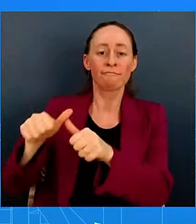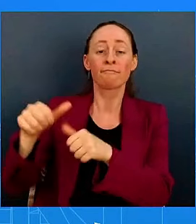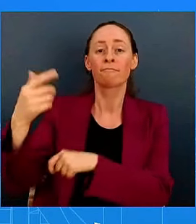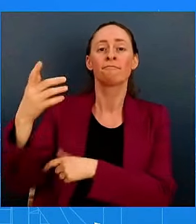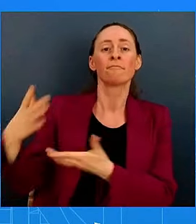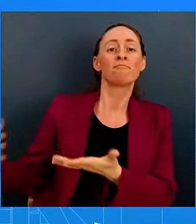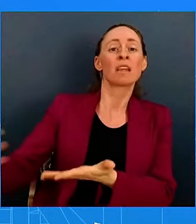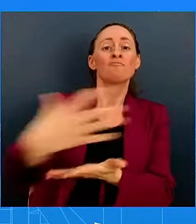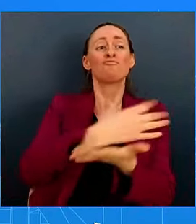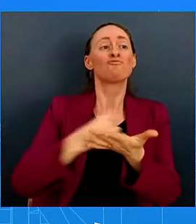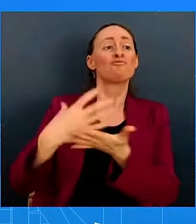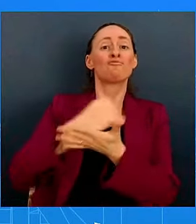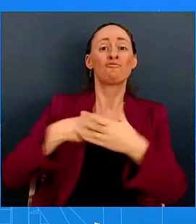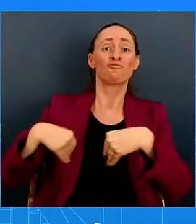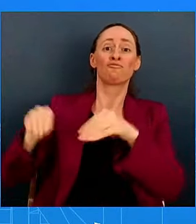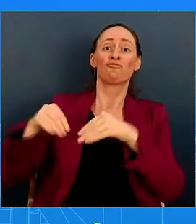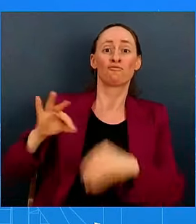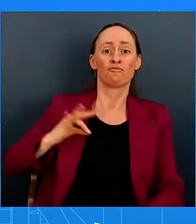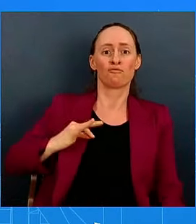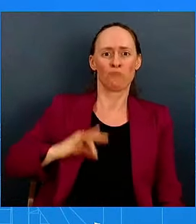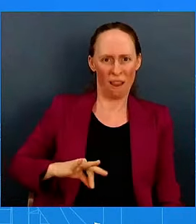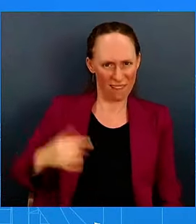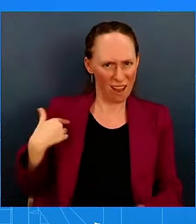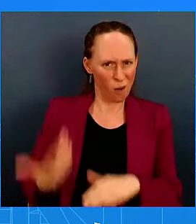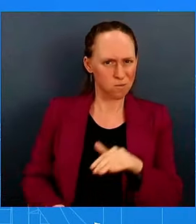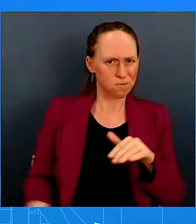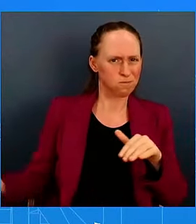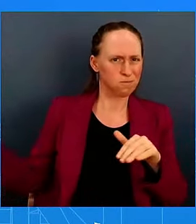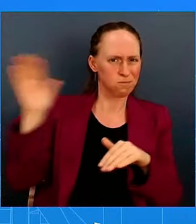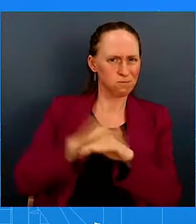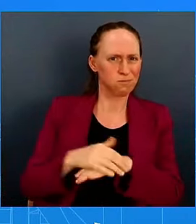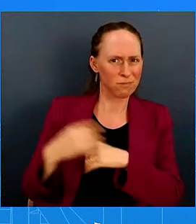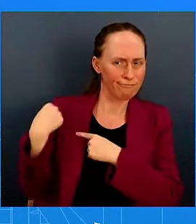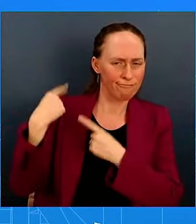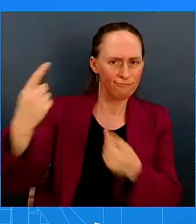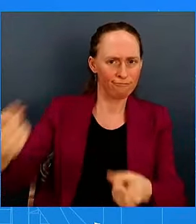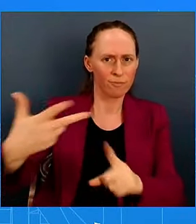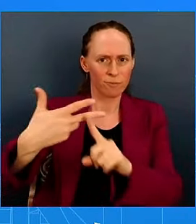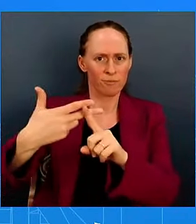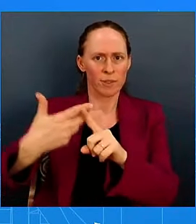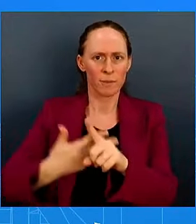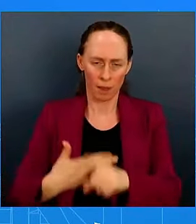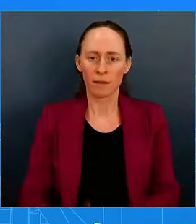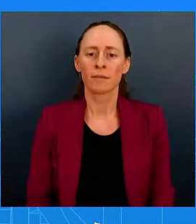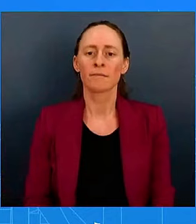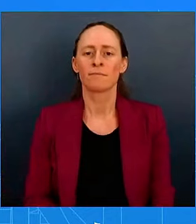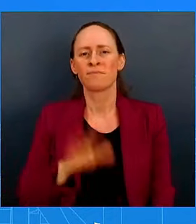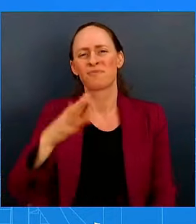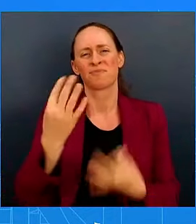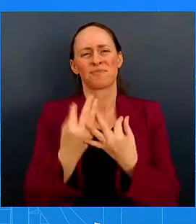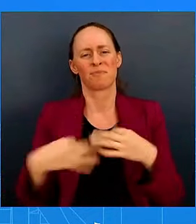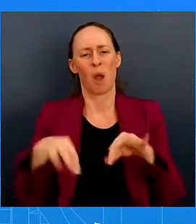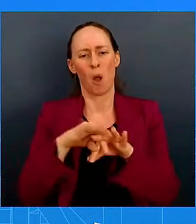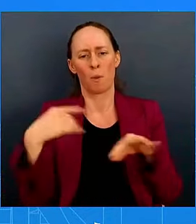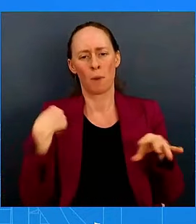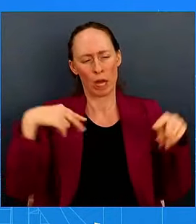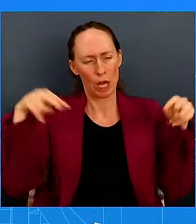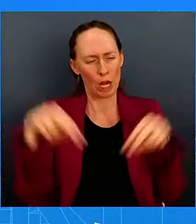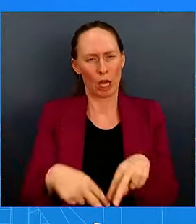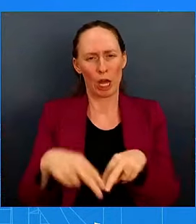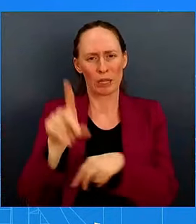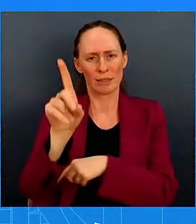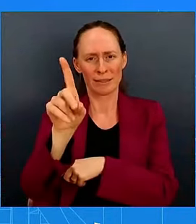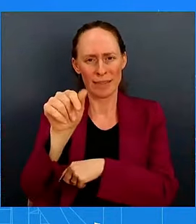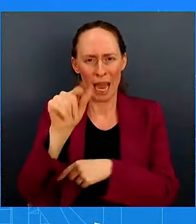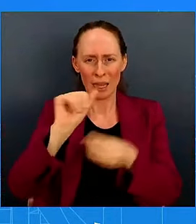quarter. And so this is important. This is important when we look at all of the data together that we are continuing to see